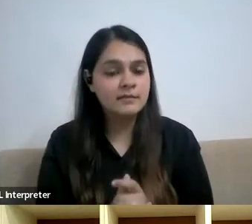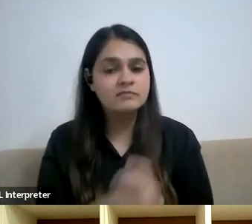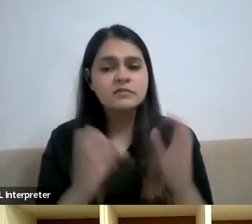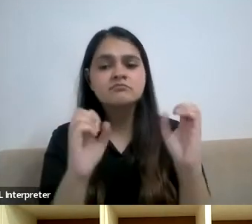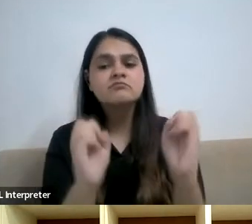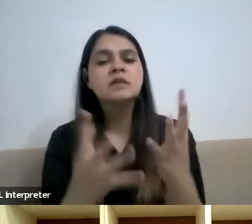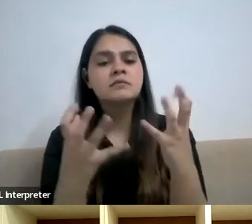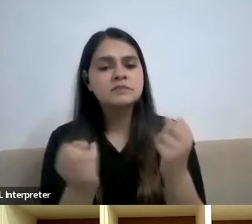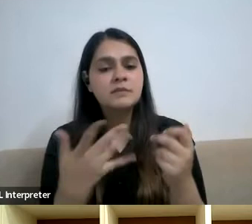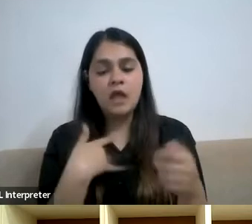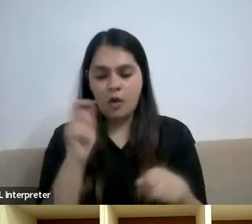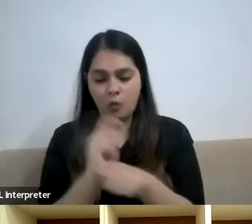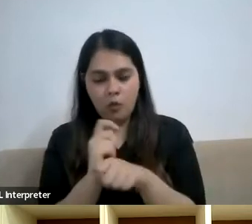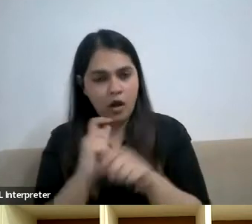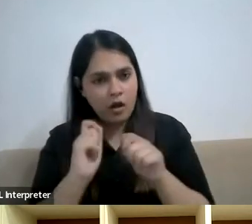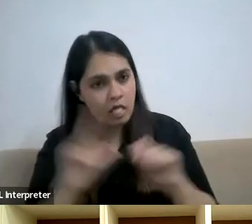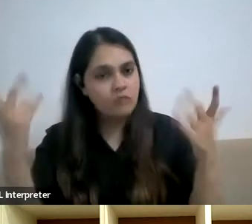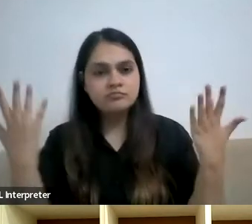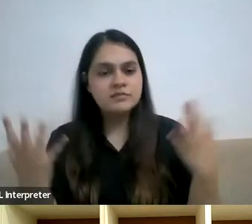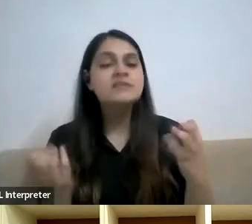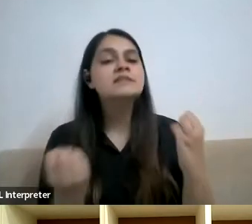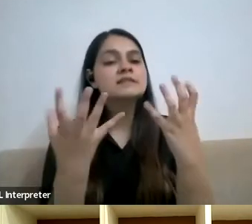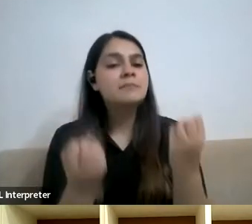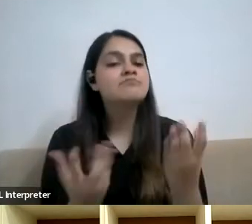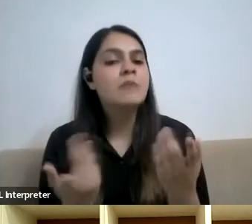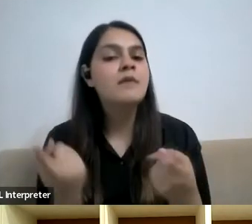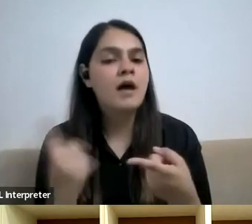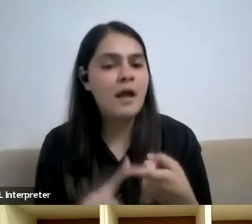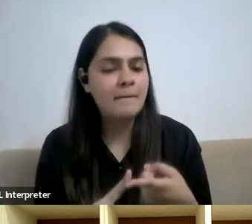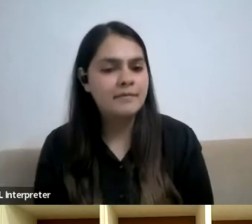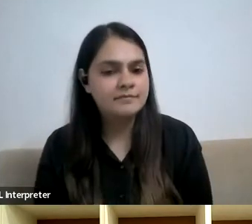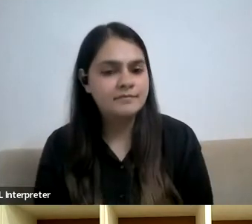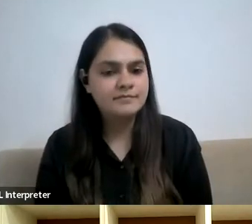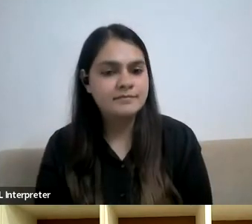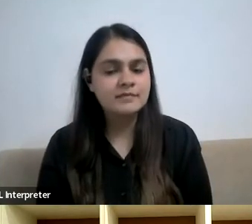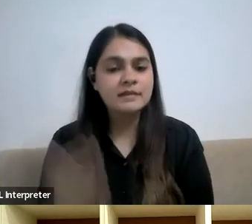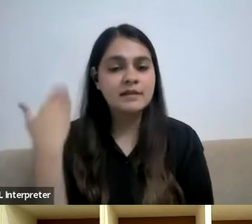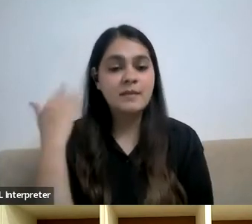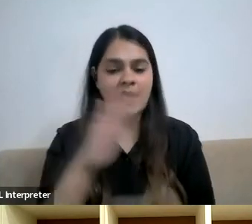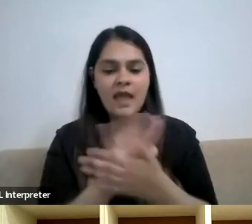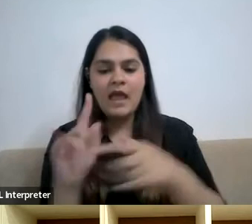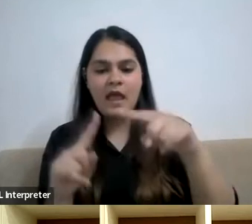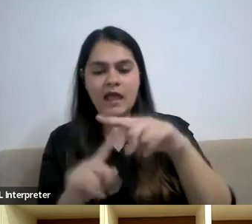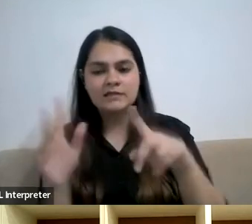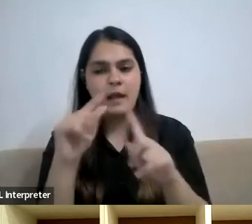this kind of work happens so much for foundation because first of all,